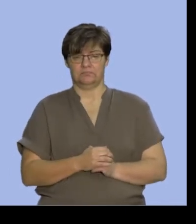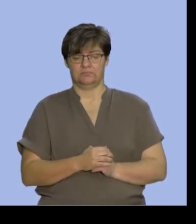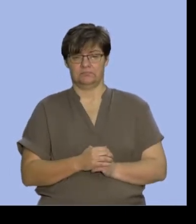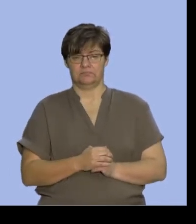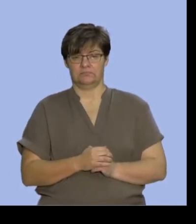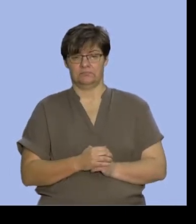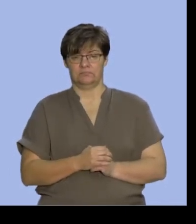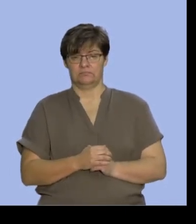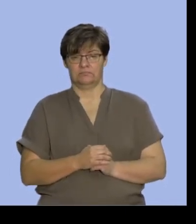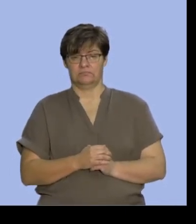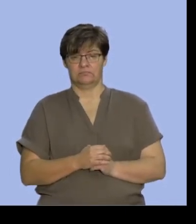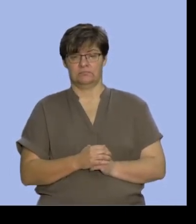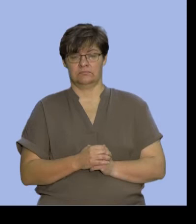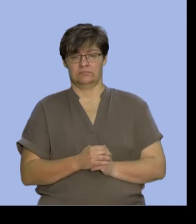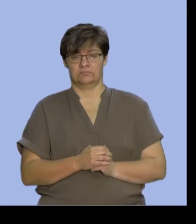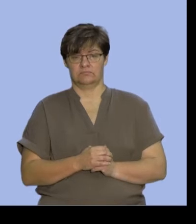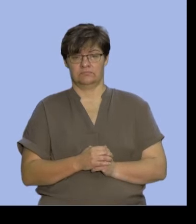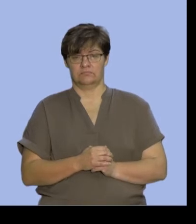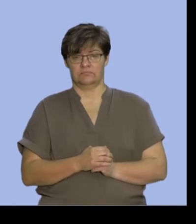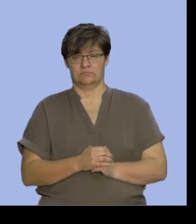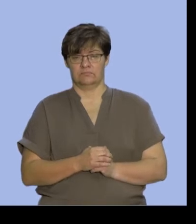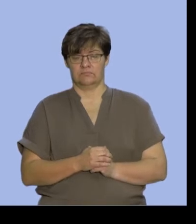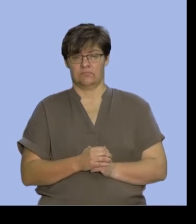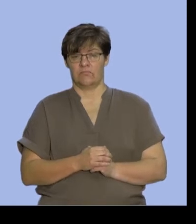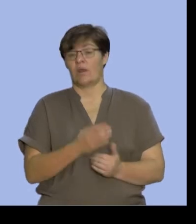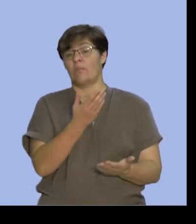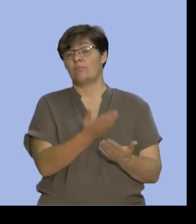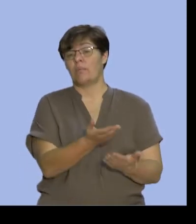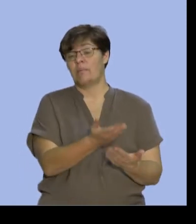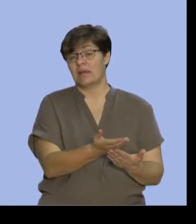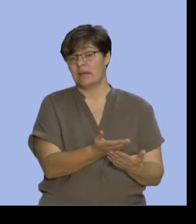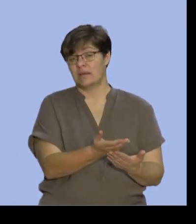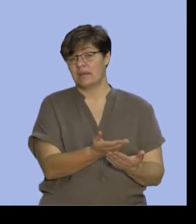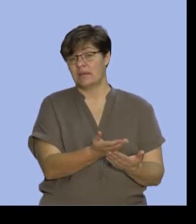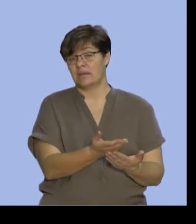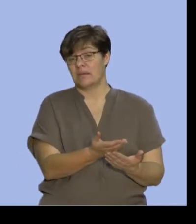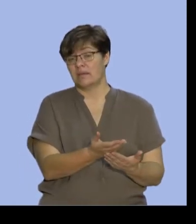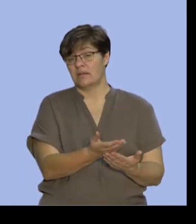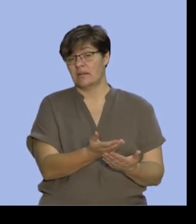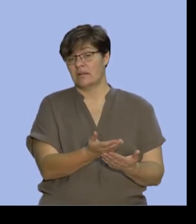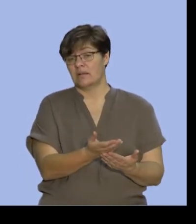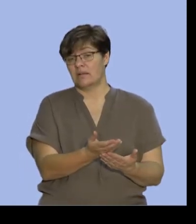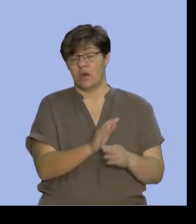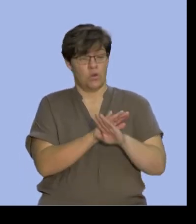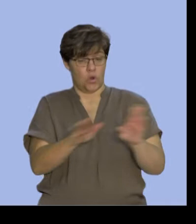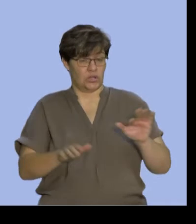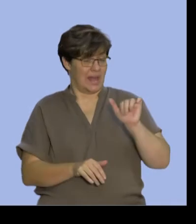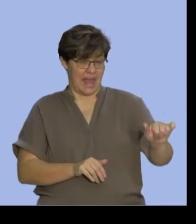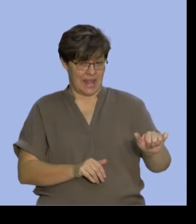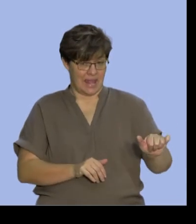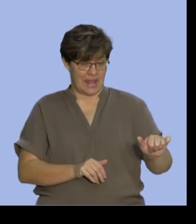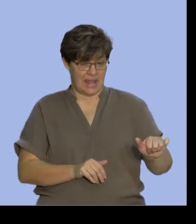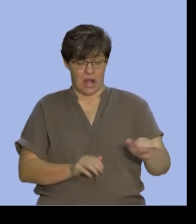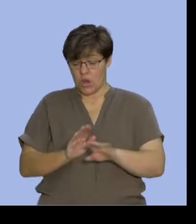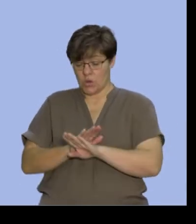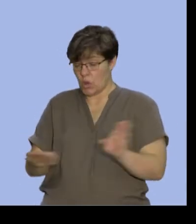tricky the probability of it. Not A and not